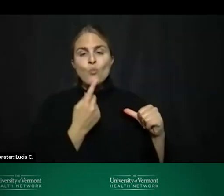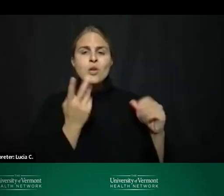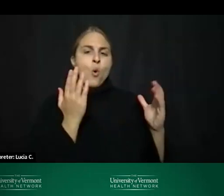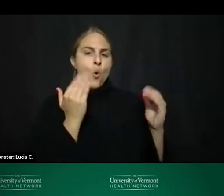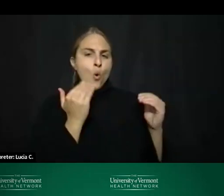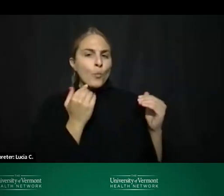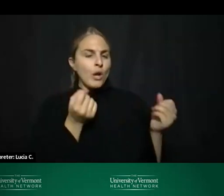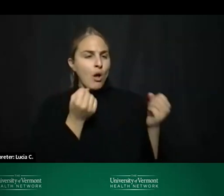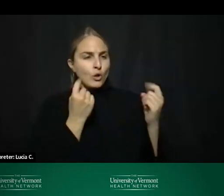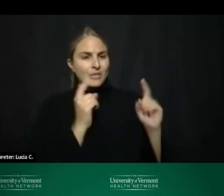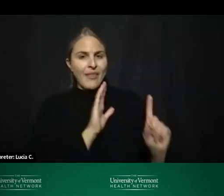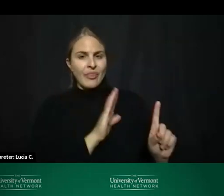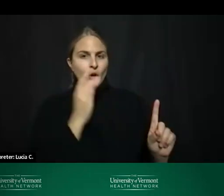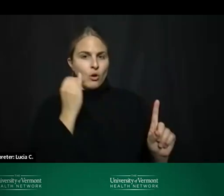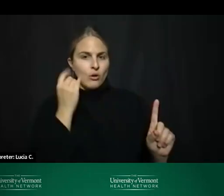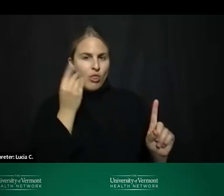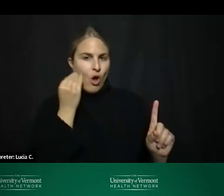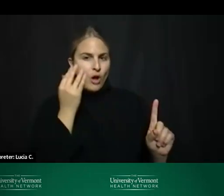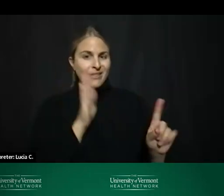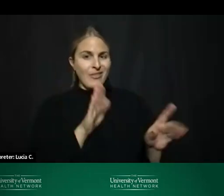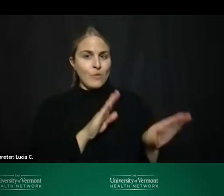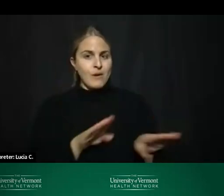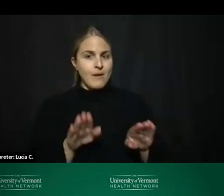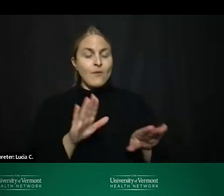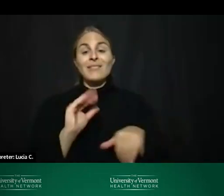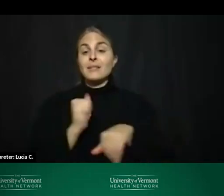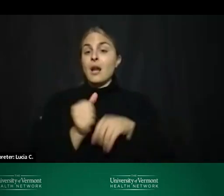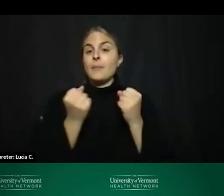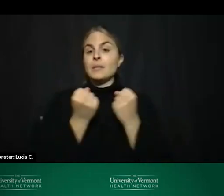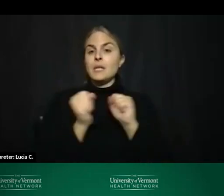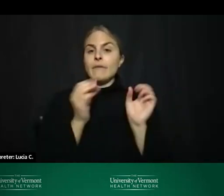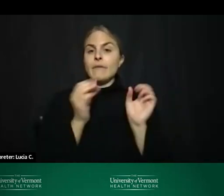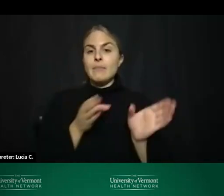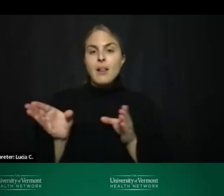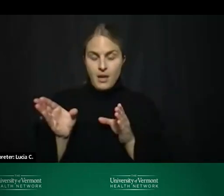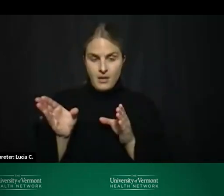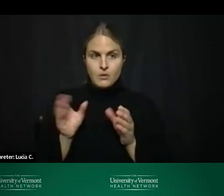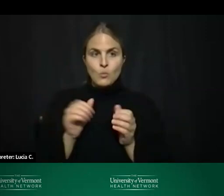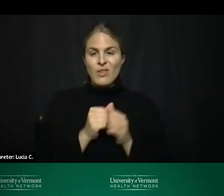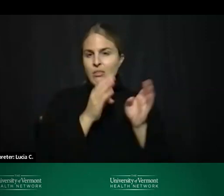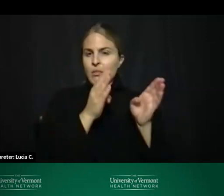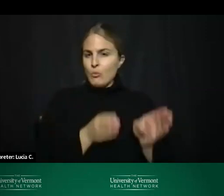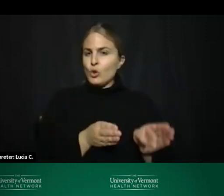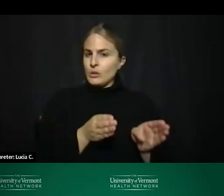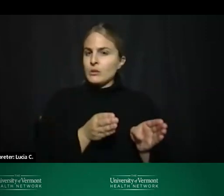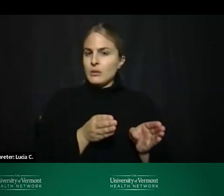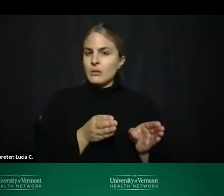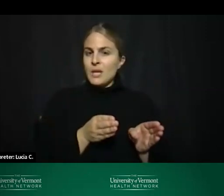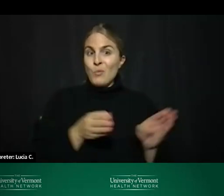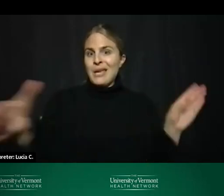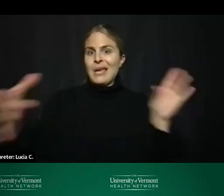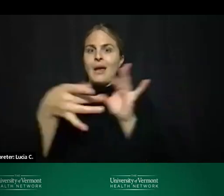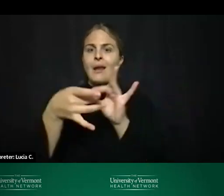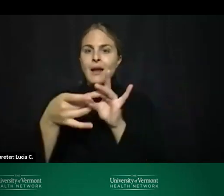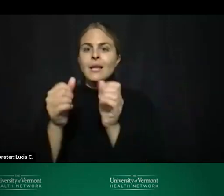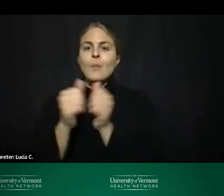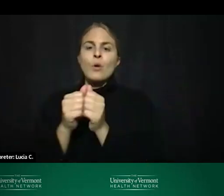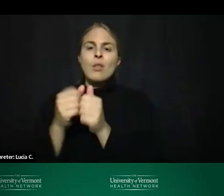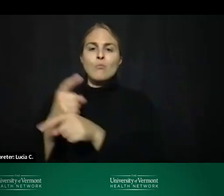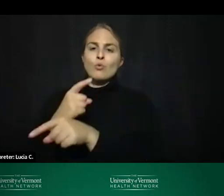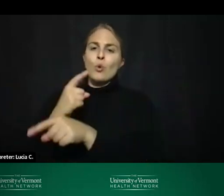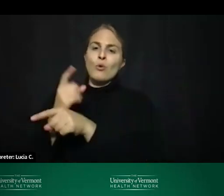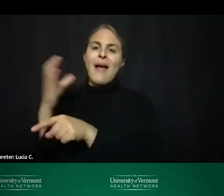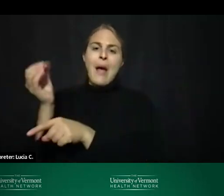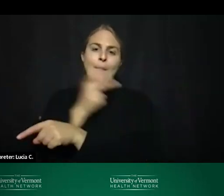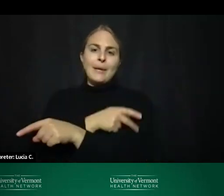understand those thoughts and make a safety plan with the guest and connect them to appropriate outpatient supports